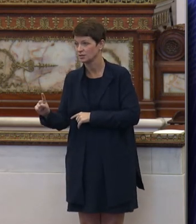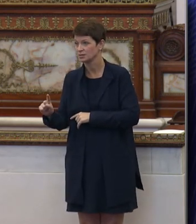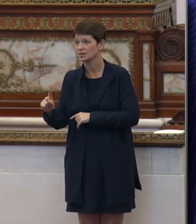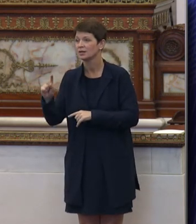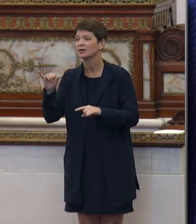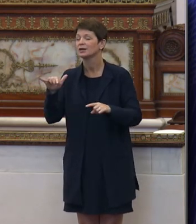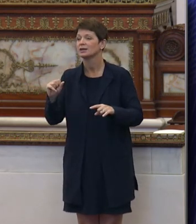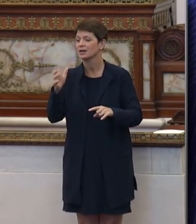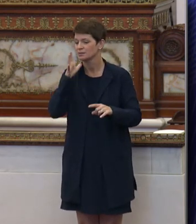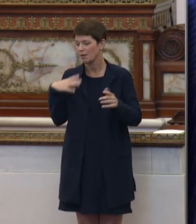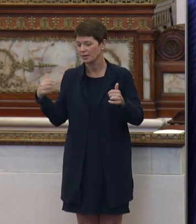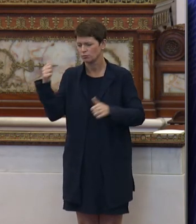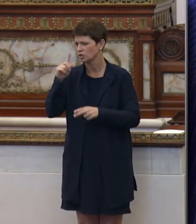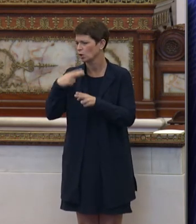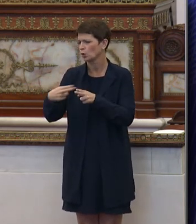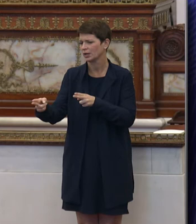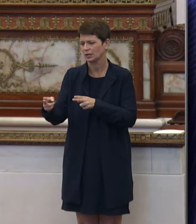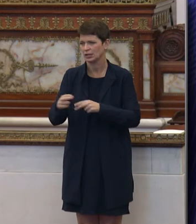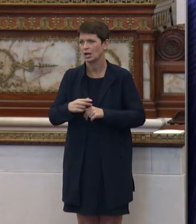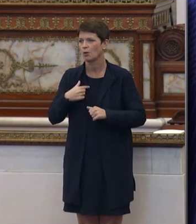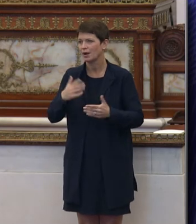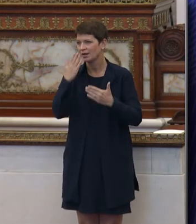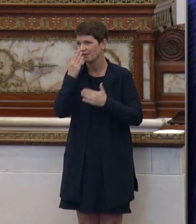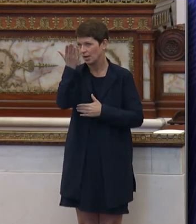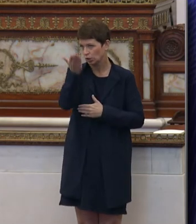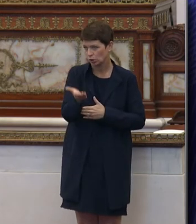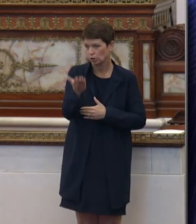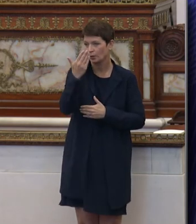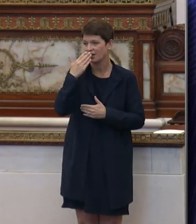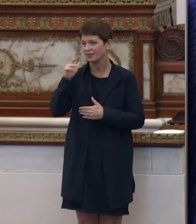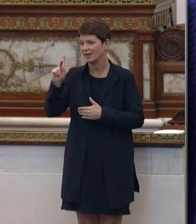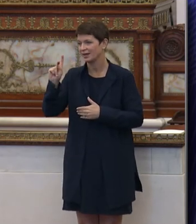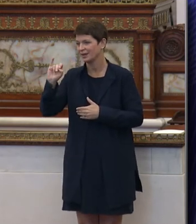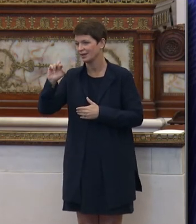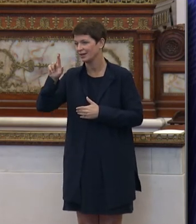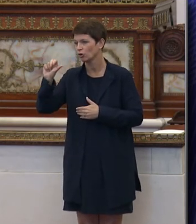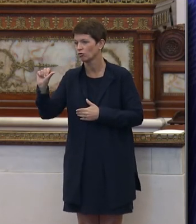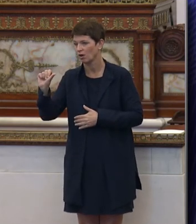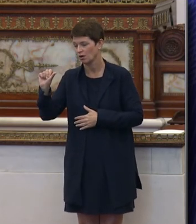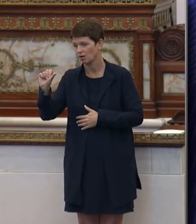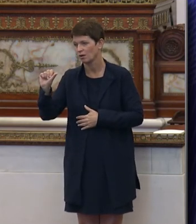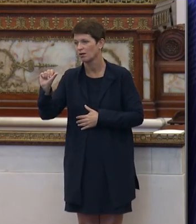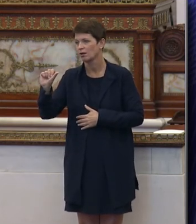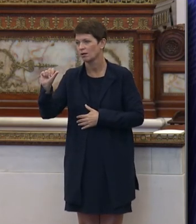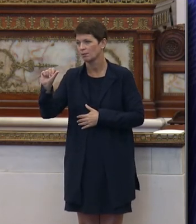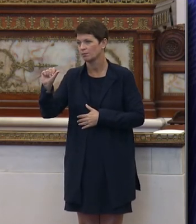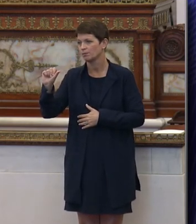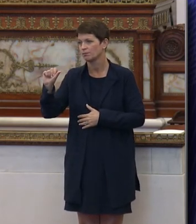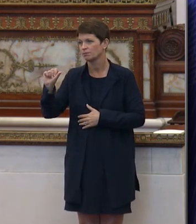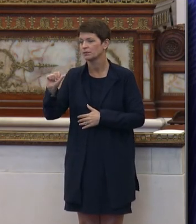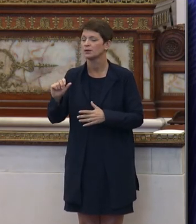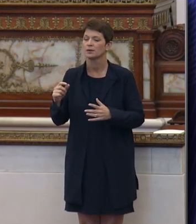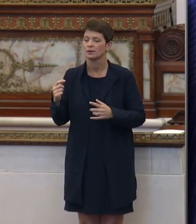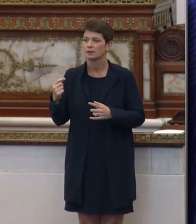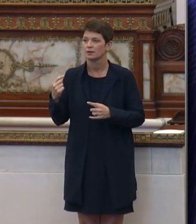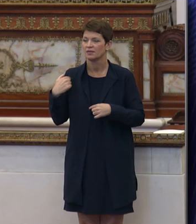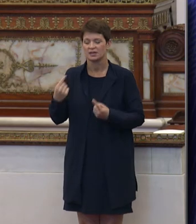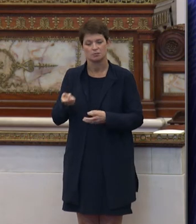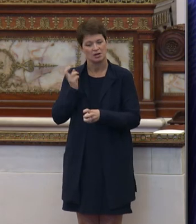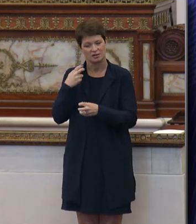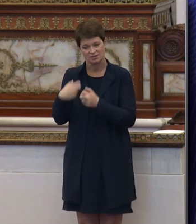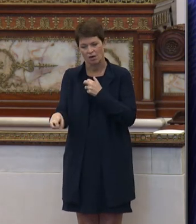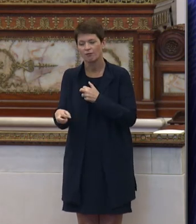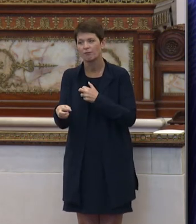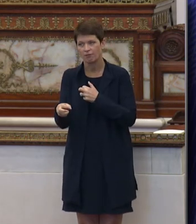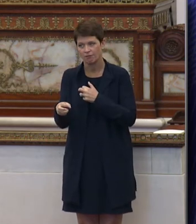Yes, Madam Chair, real quickly, want to thank you and thank Kiara. And look, we, this has been a tough